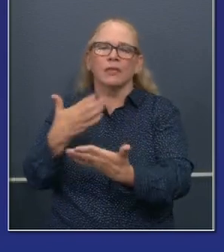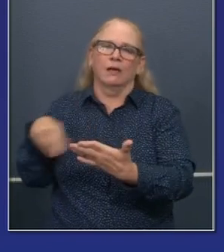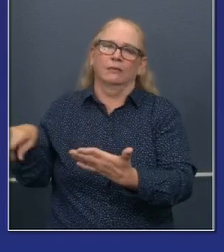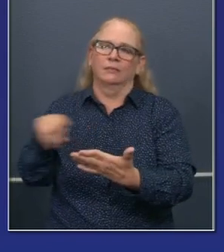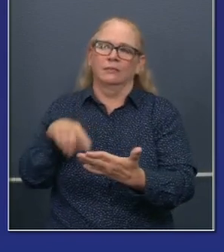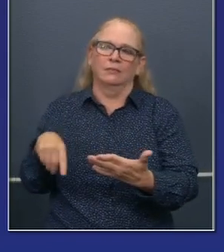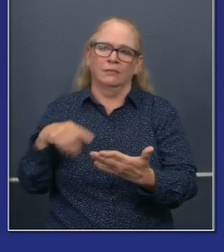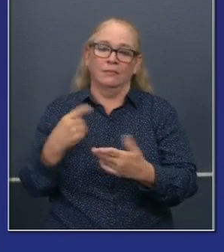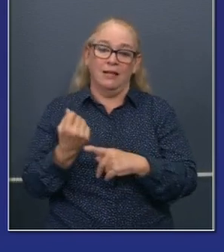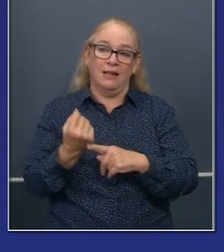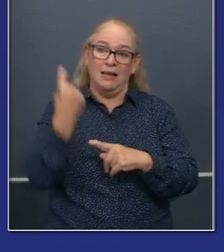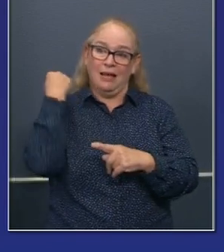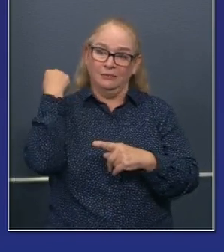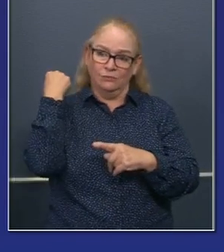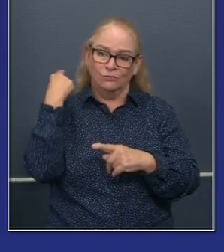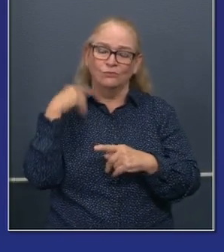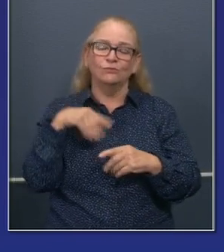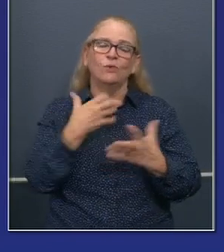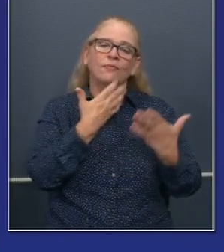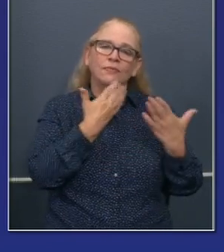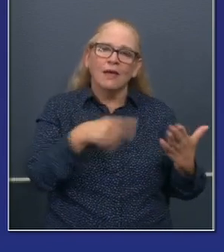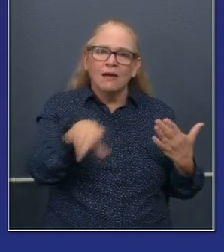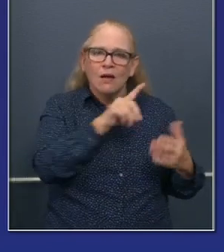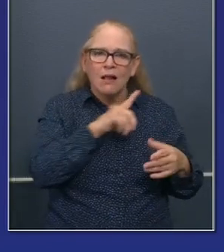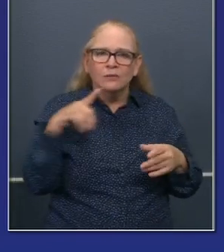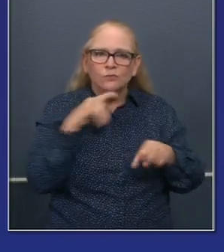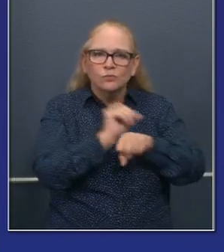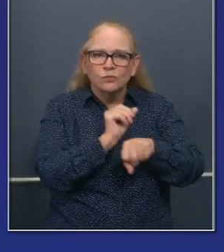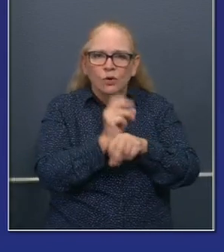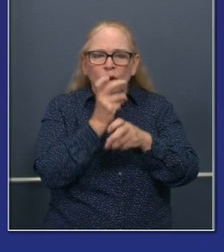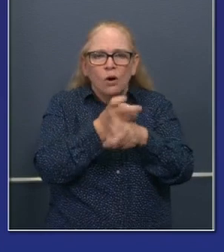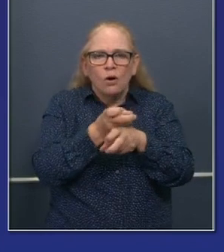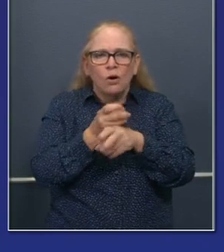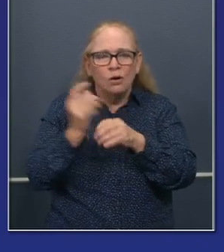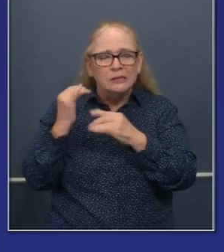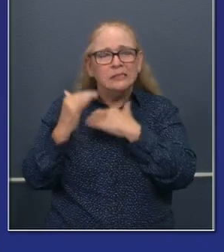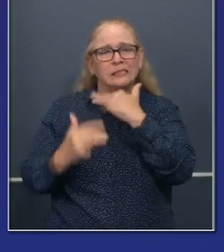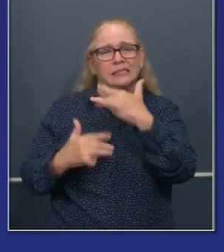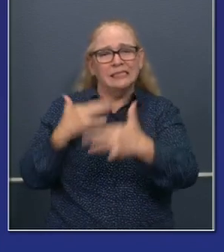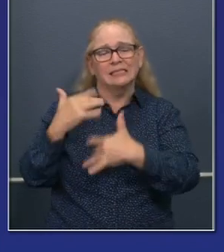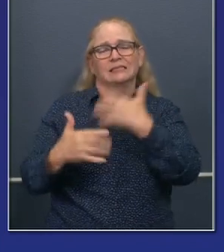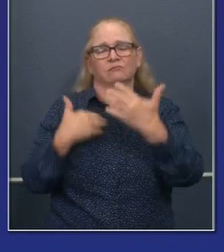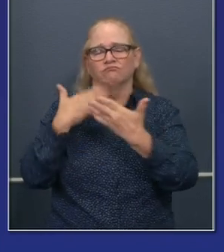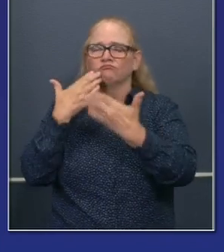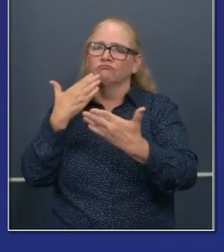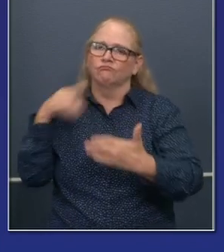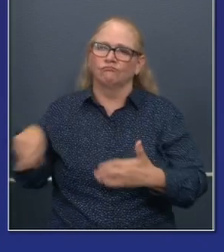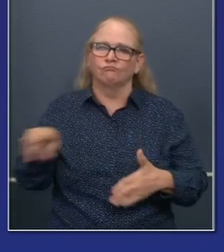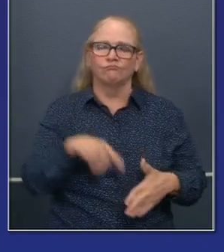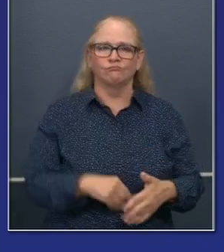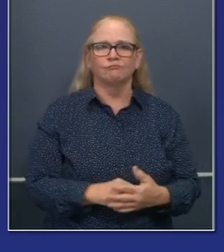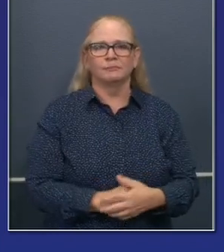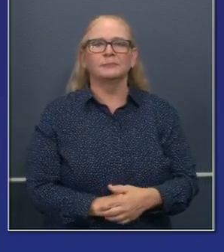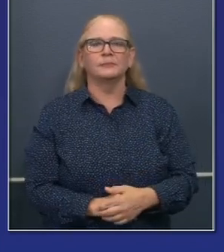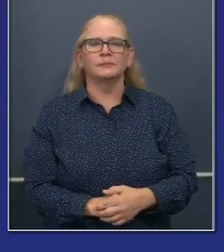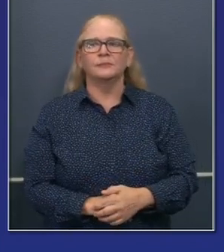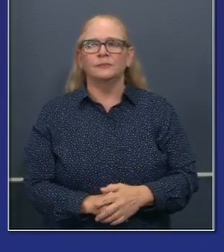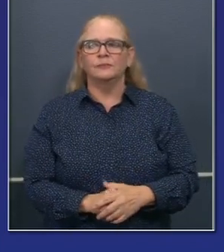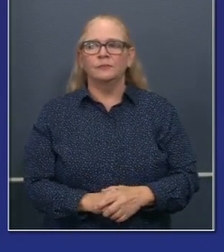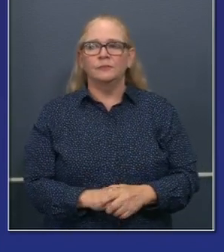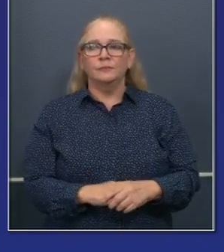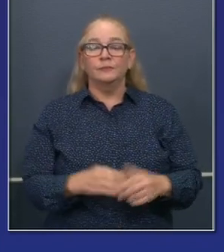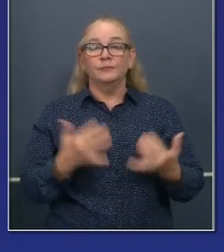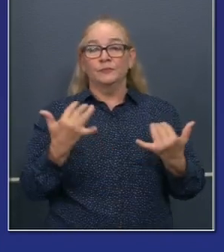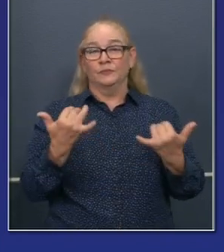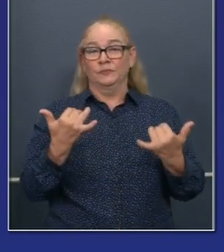that foundation, a predicate for the work that is in front of us. Now, let me talk a little bit about that work in front of us. And